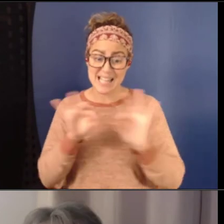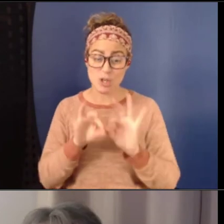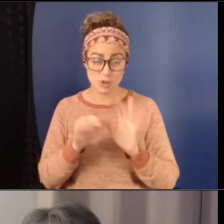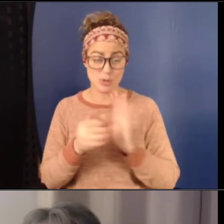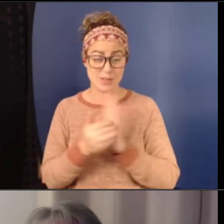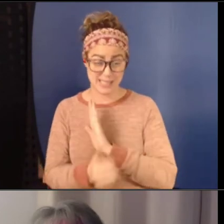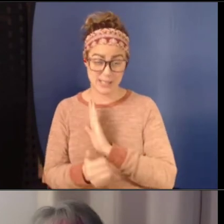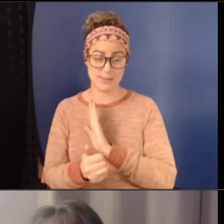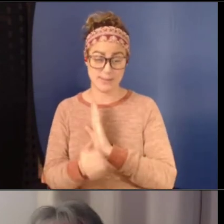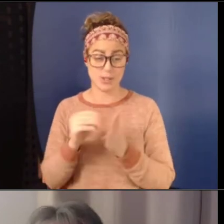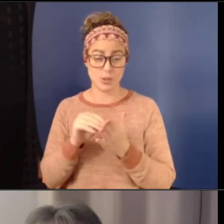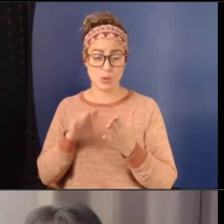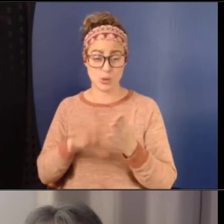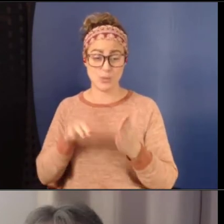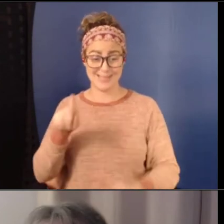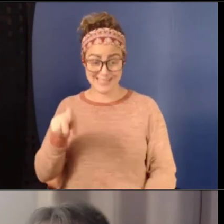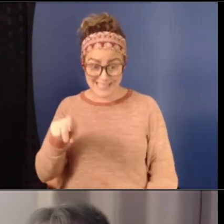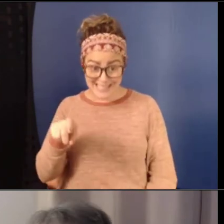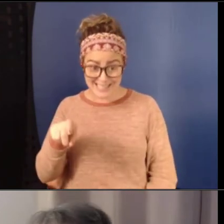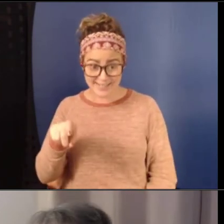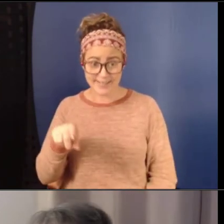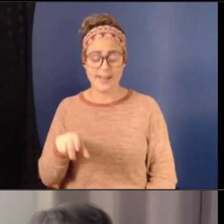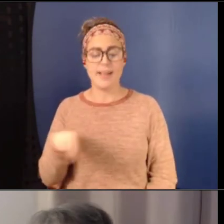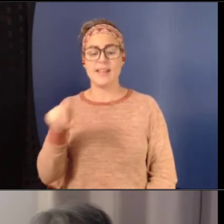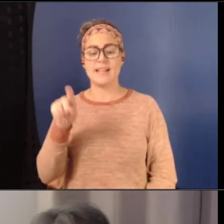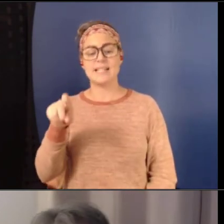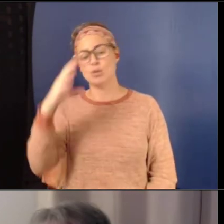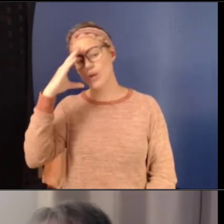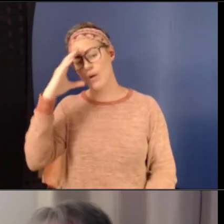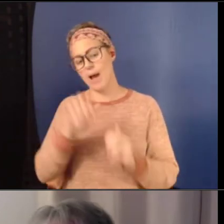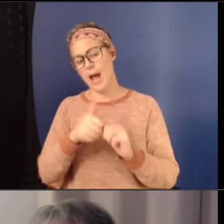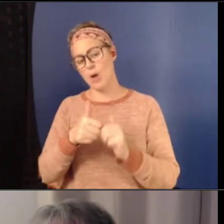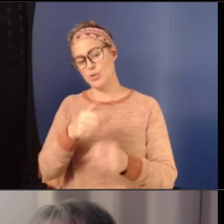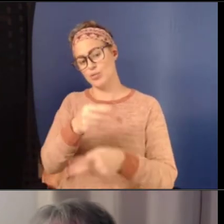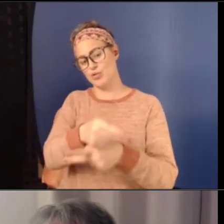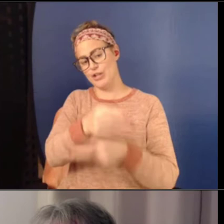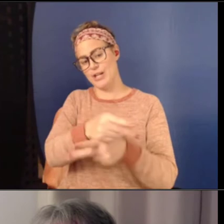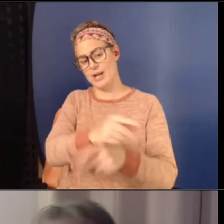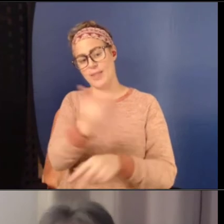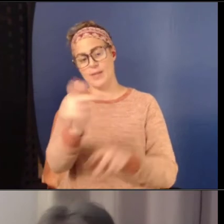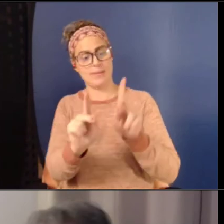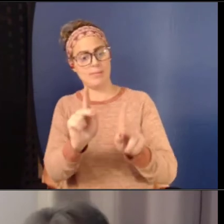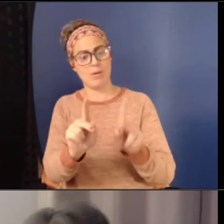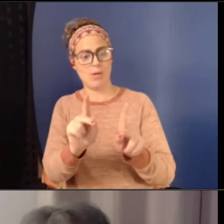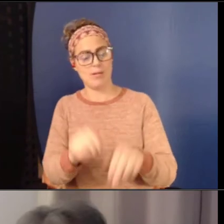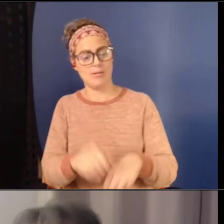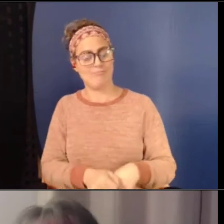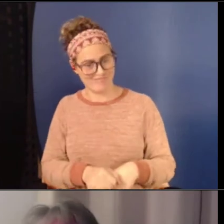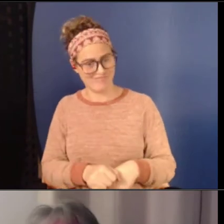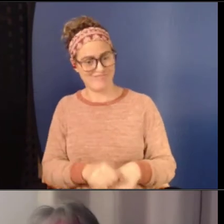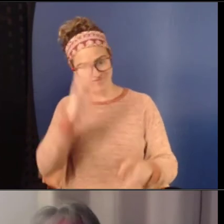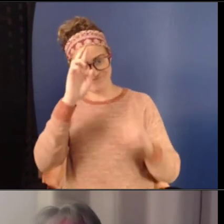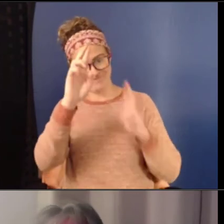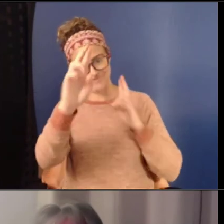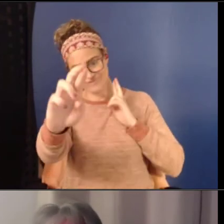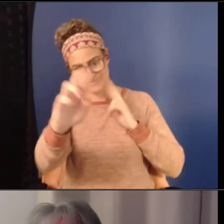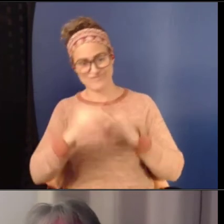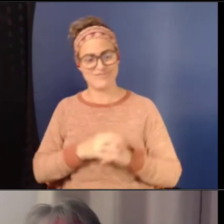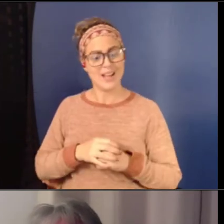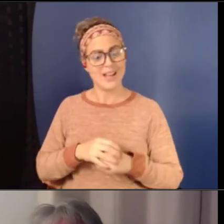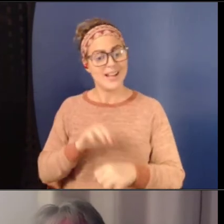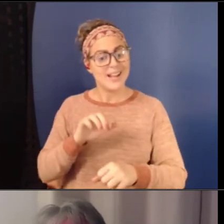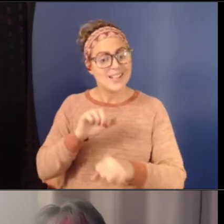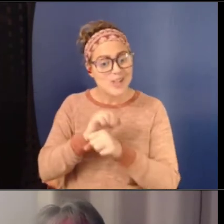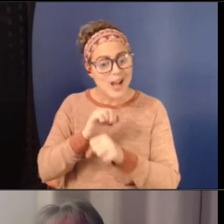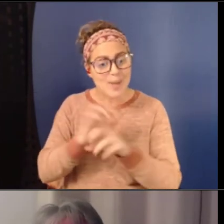students need, that they need to know how to treat others. It's a, it's a job readiness skill, if, if nothing